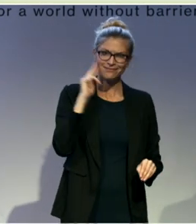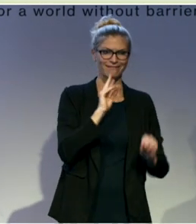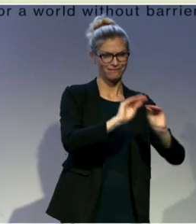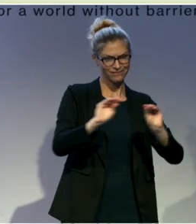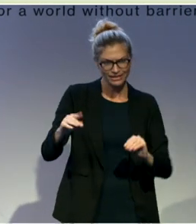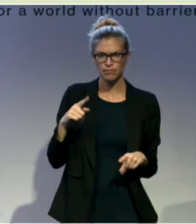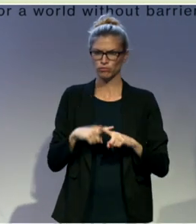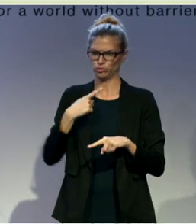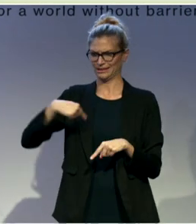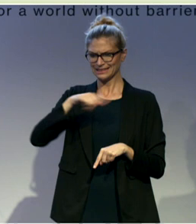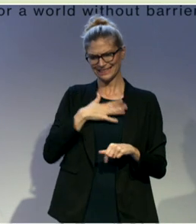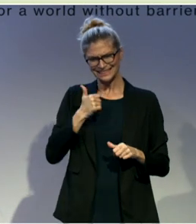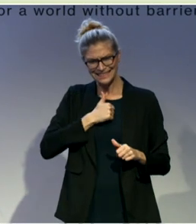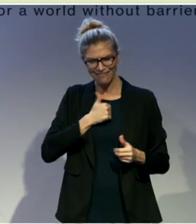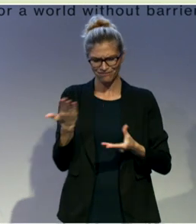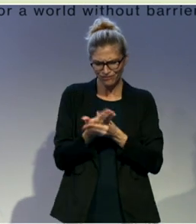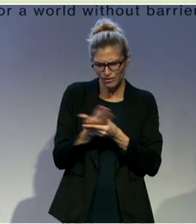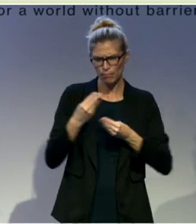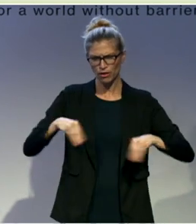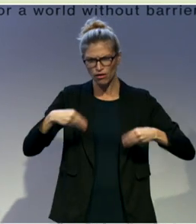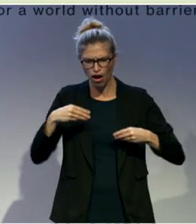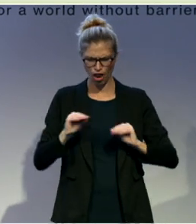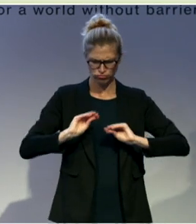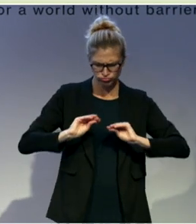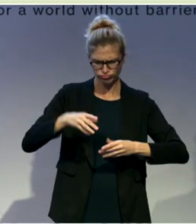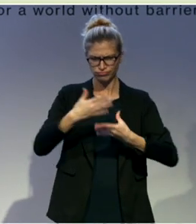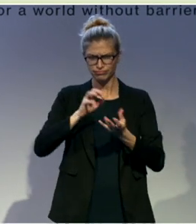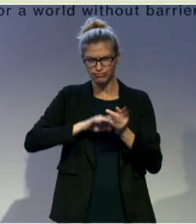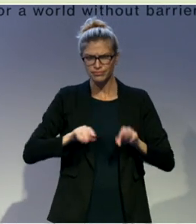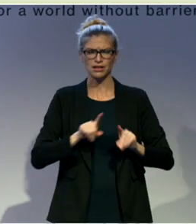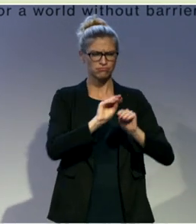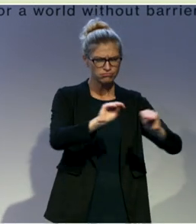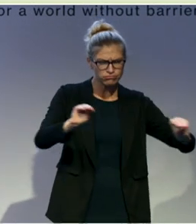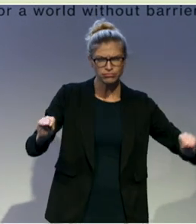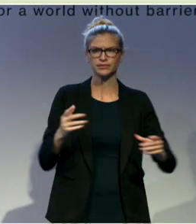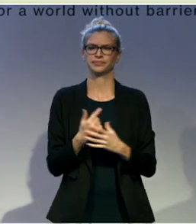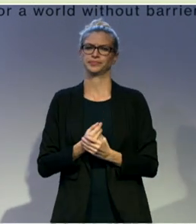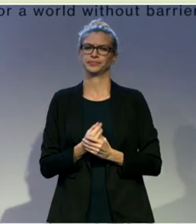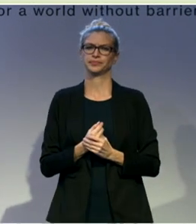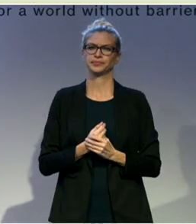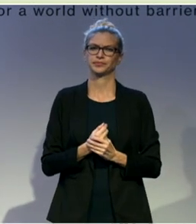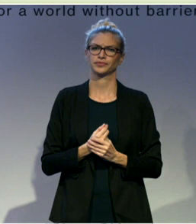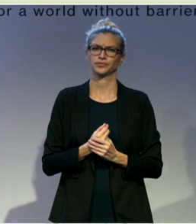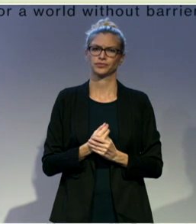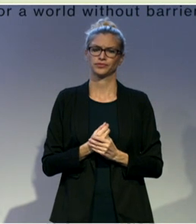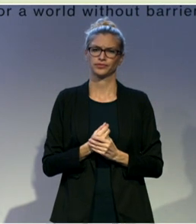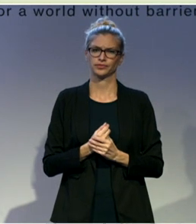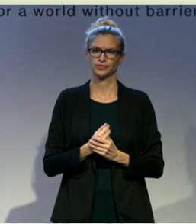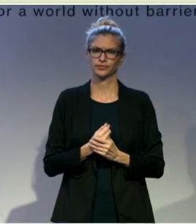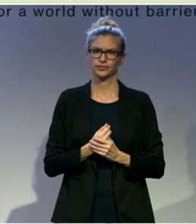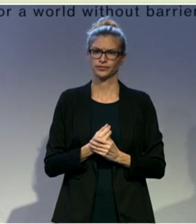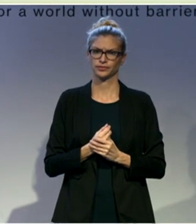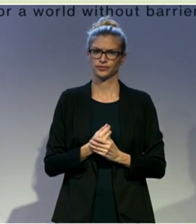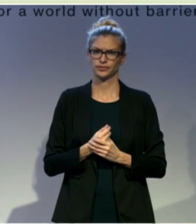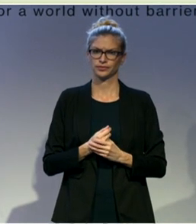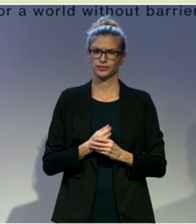education, also for people that are more far away for education, and also living in other areas with visual